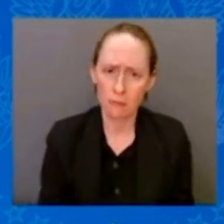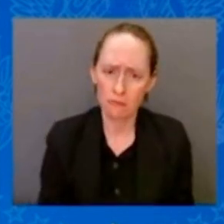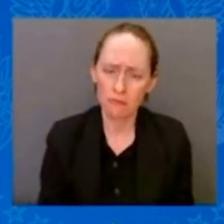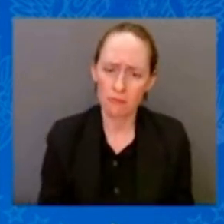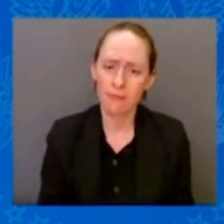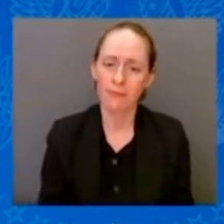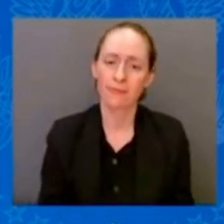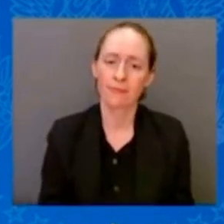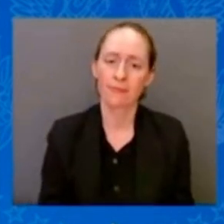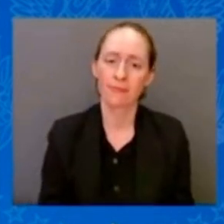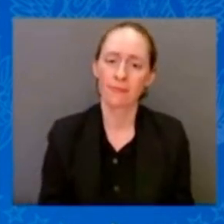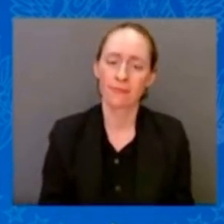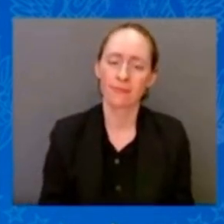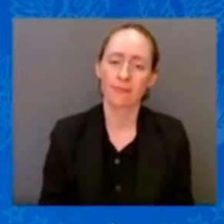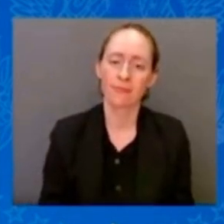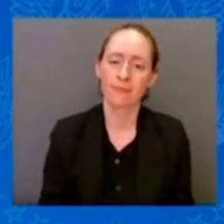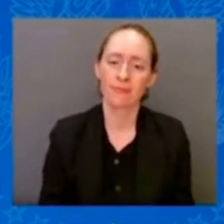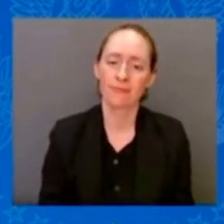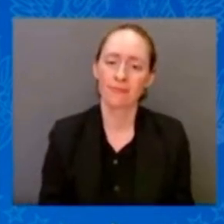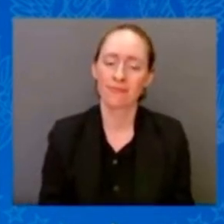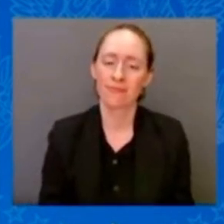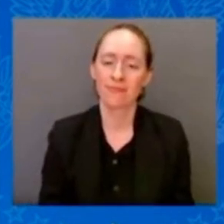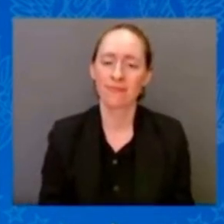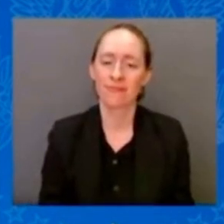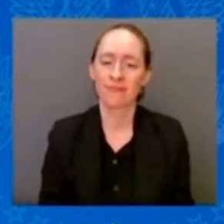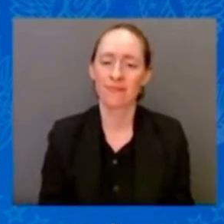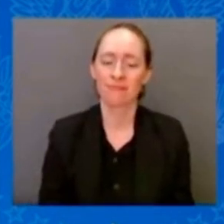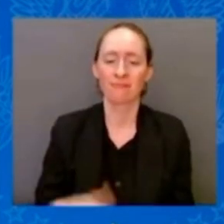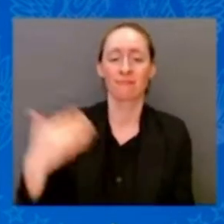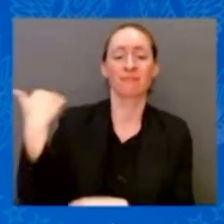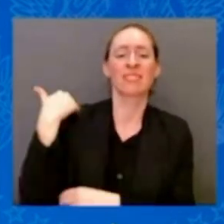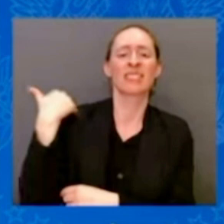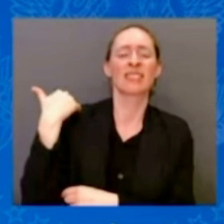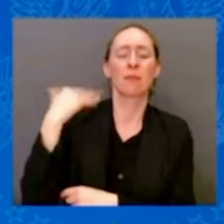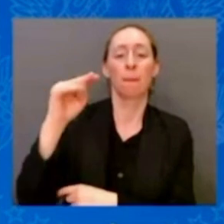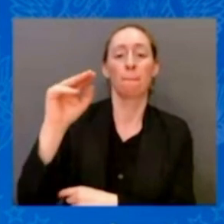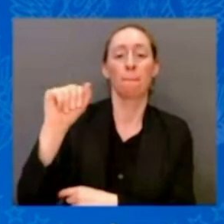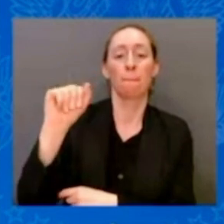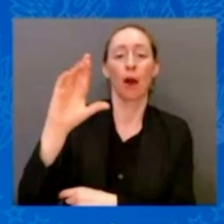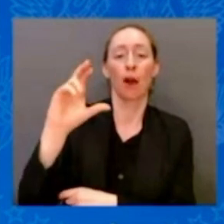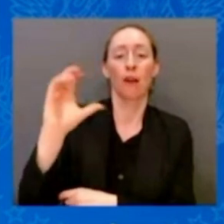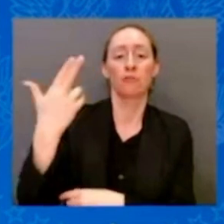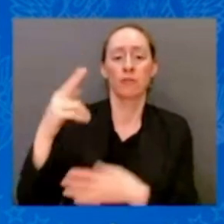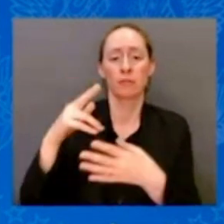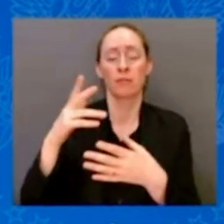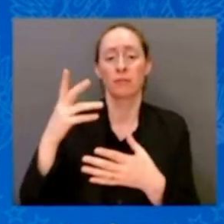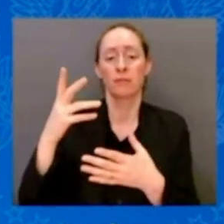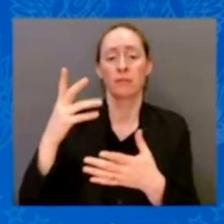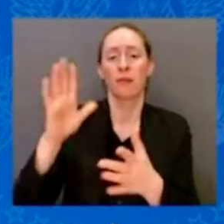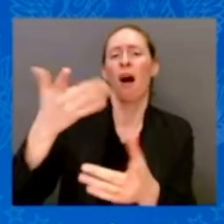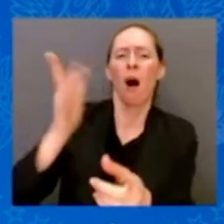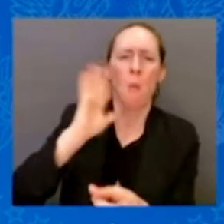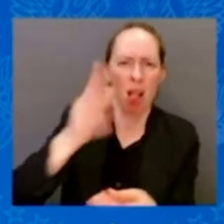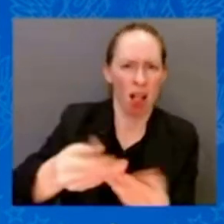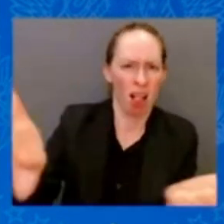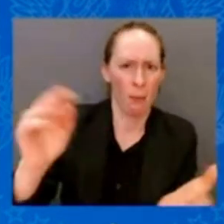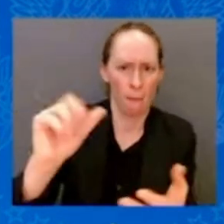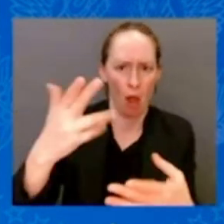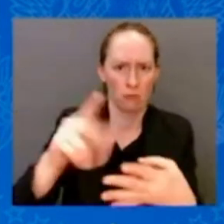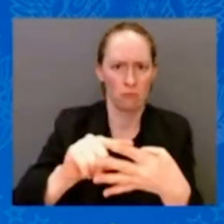put yours down, I'll put mine down. And our people sit and compare them, decide where we can make a compromise if we can make a compromise.